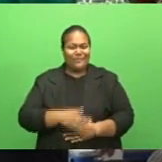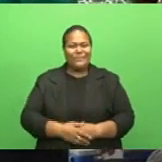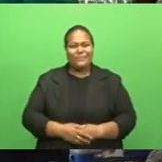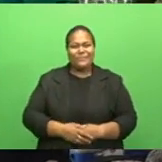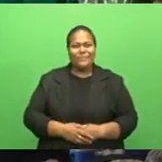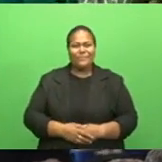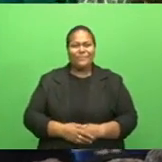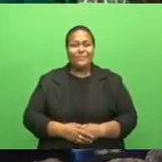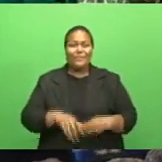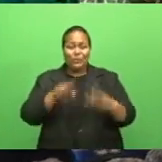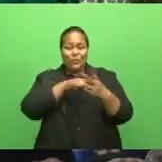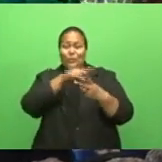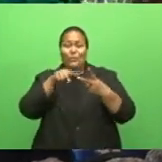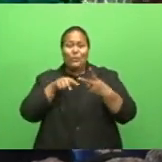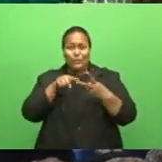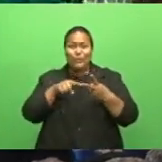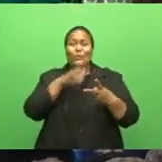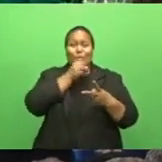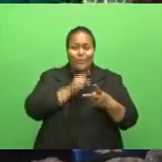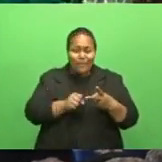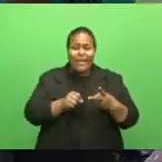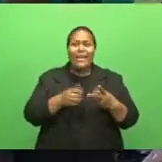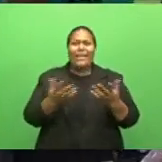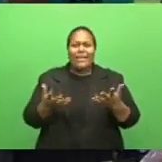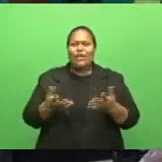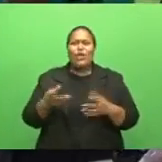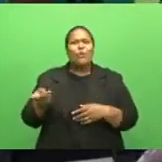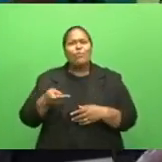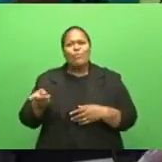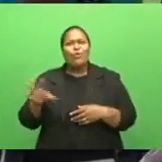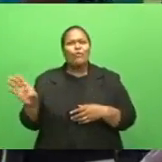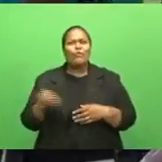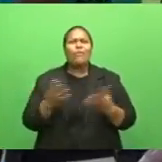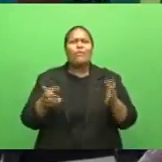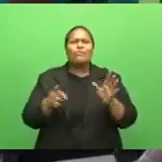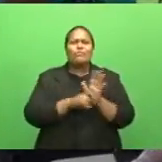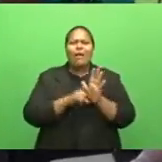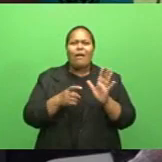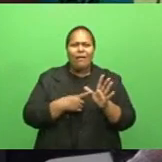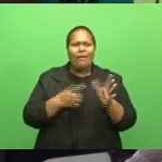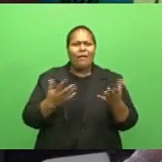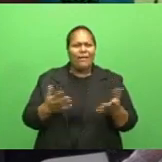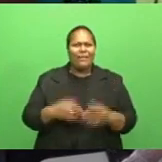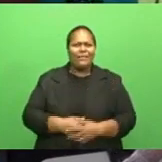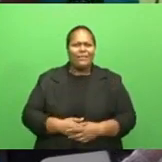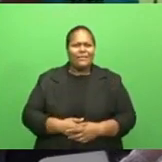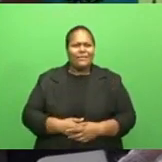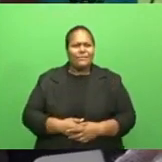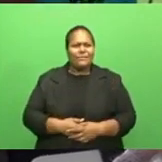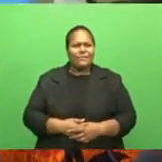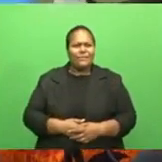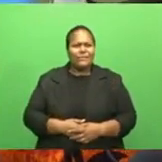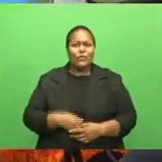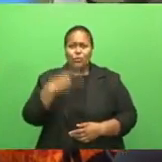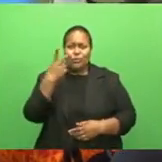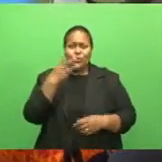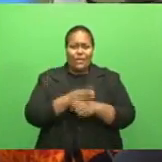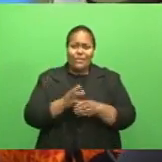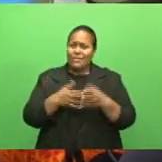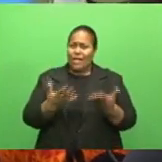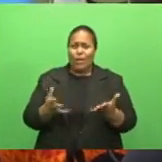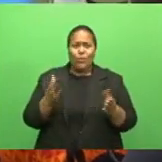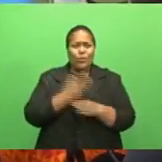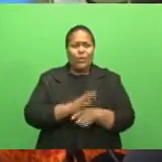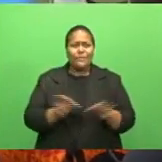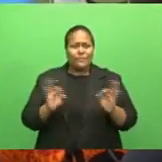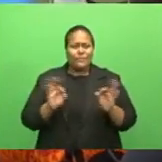Lassaro Vota, both from Rakeraki, are jobless for three months now. We are registered net clients and they